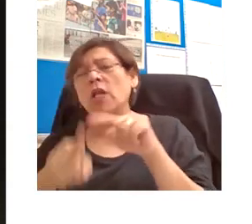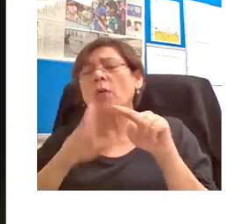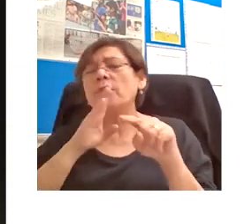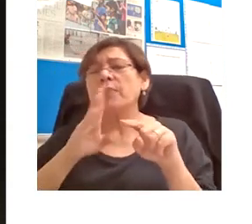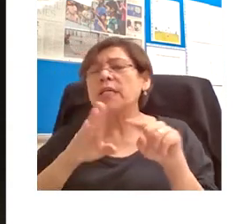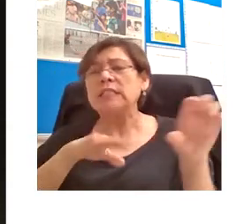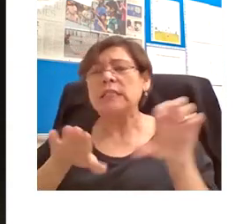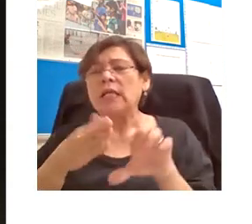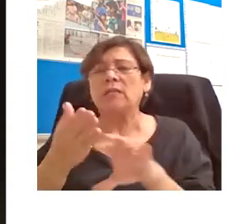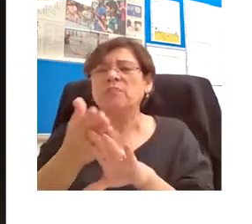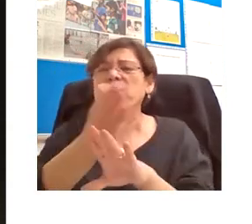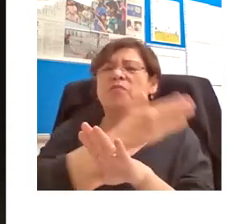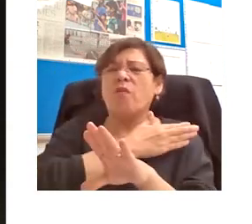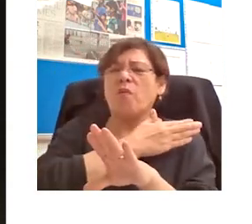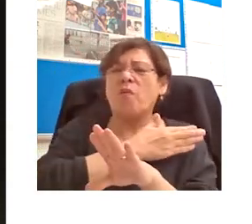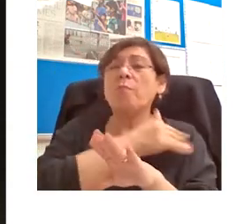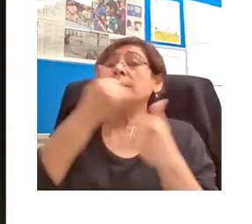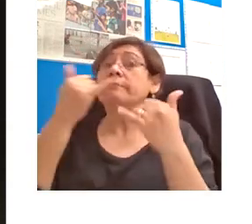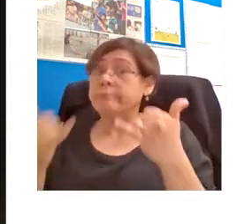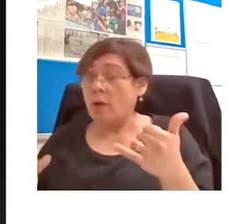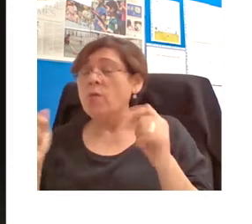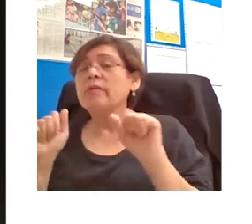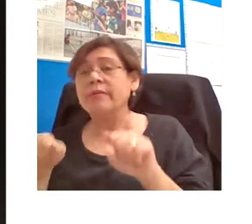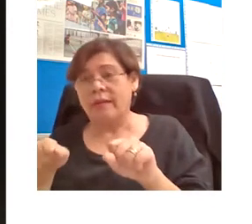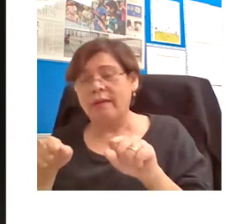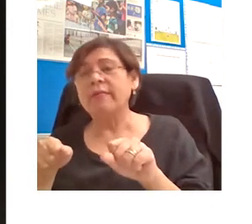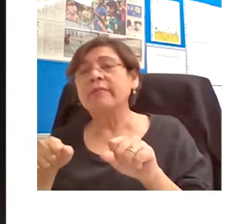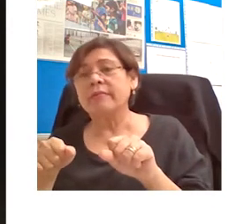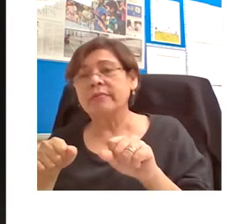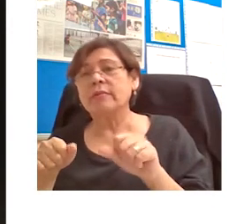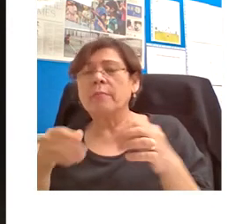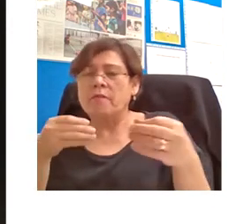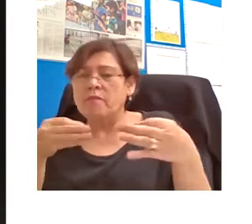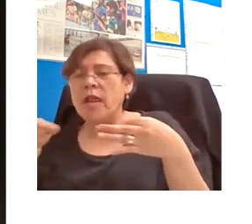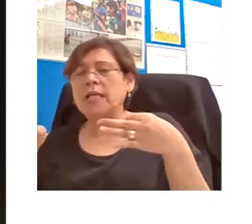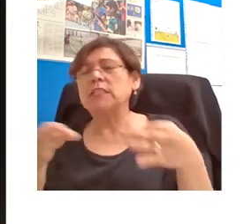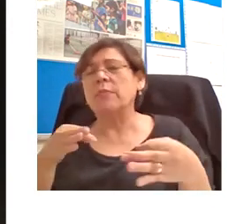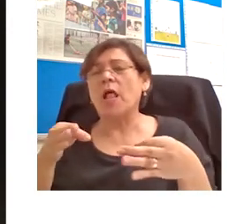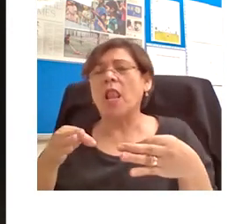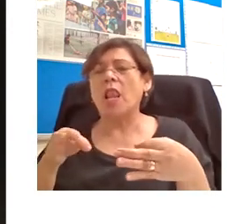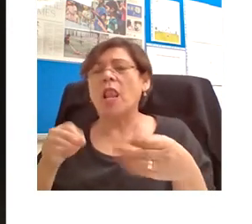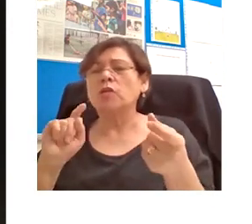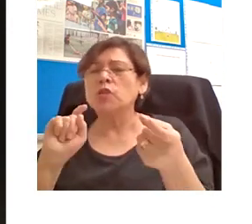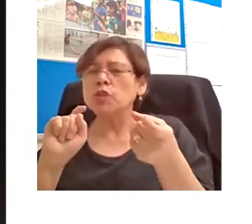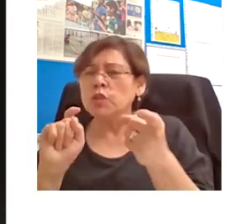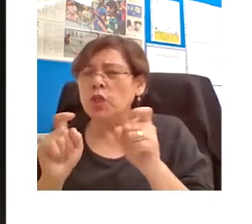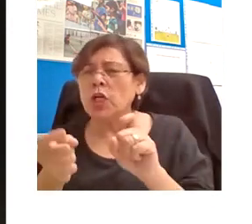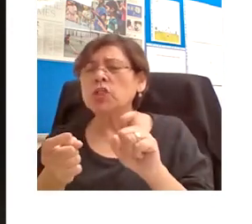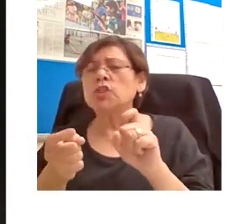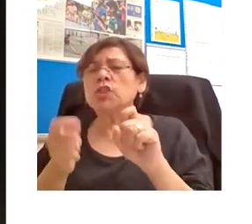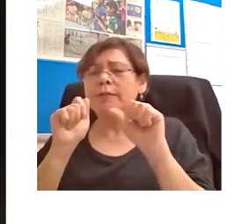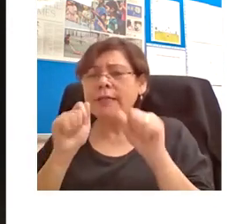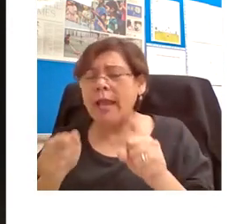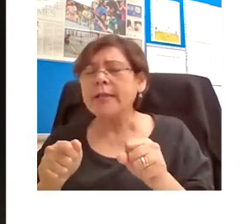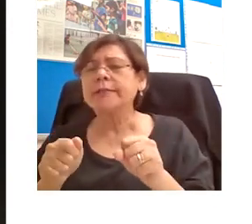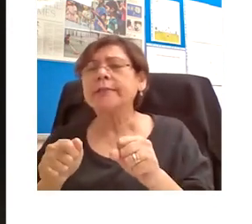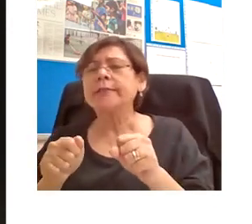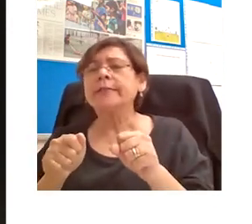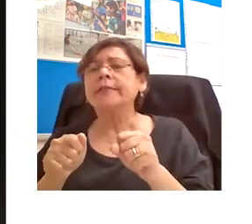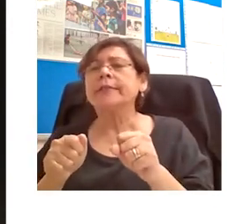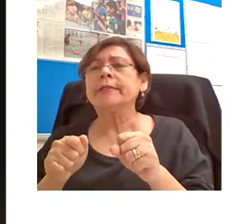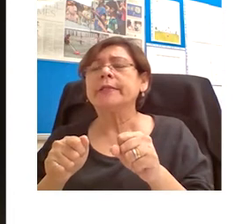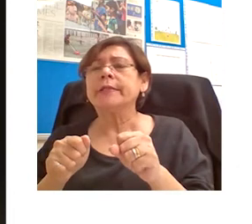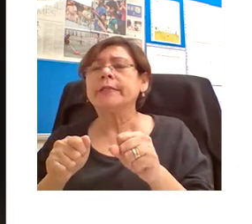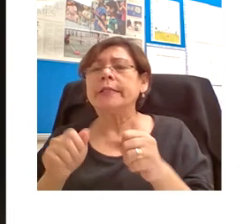packages. But this flexible, granular, infinitely editable, interlinked